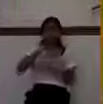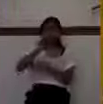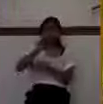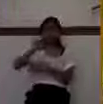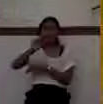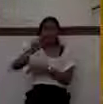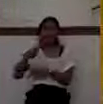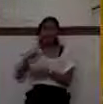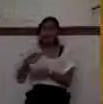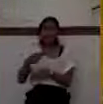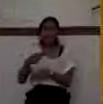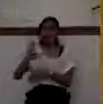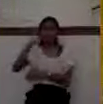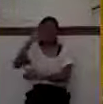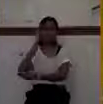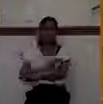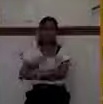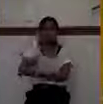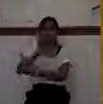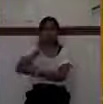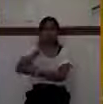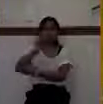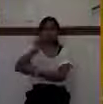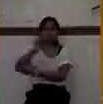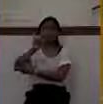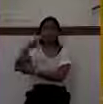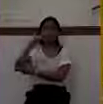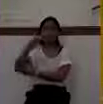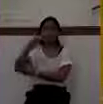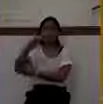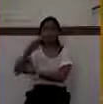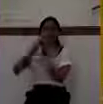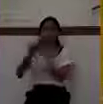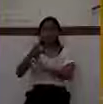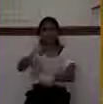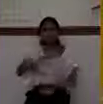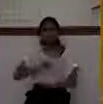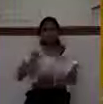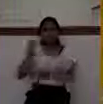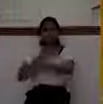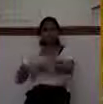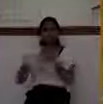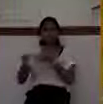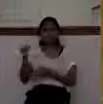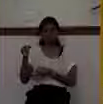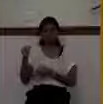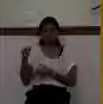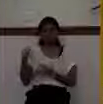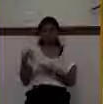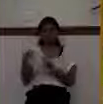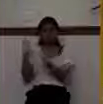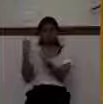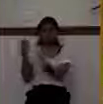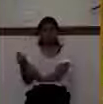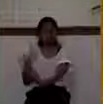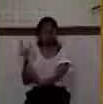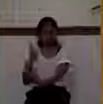reigned in his stead. All the time that Rehoboam was leader of this divided nation,